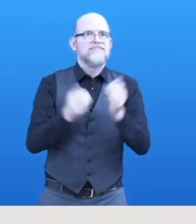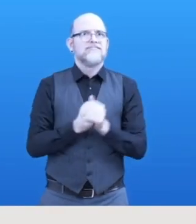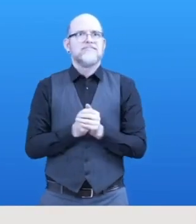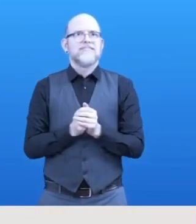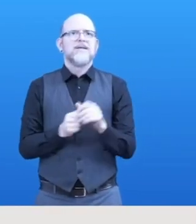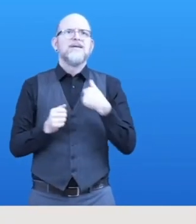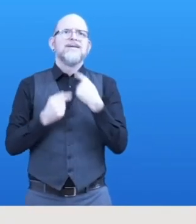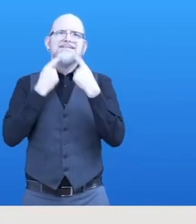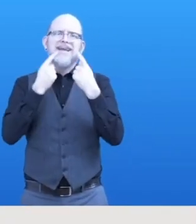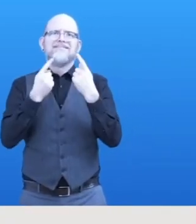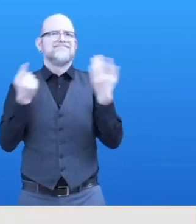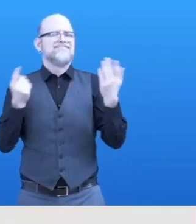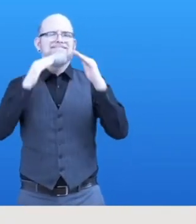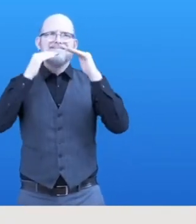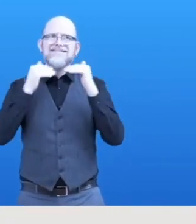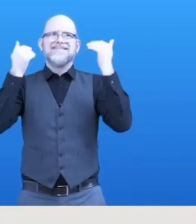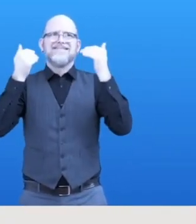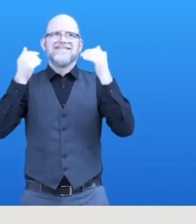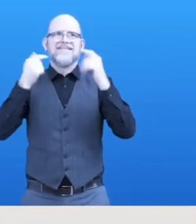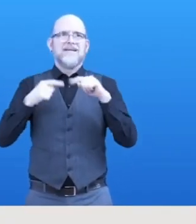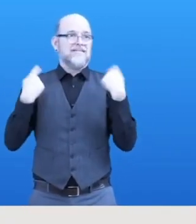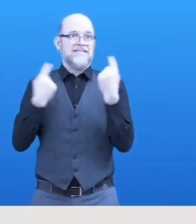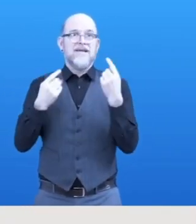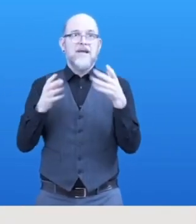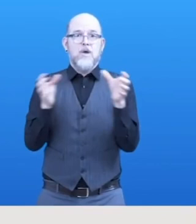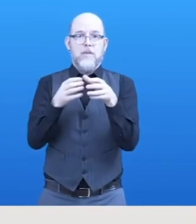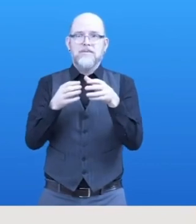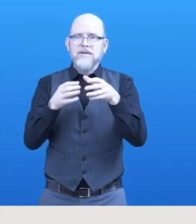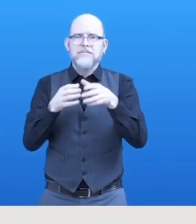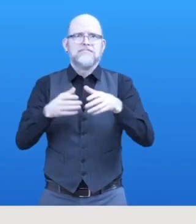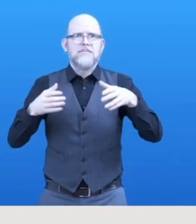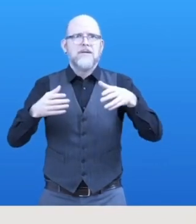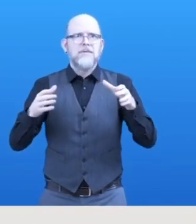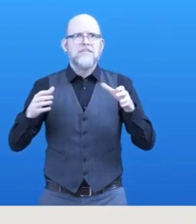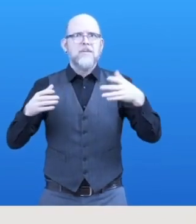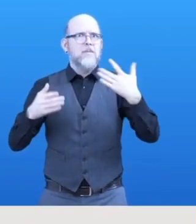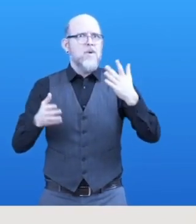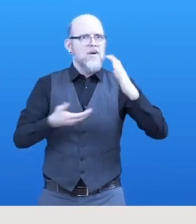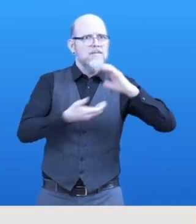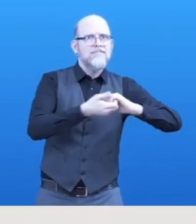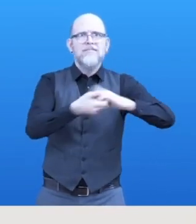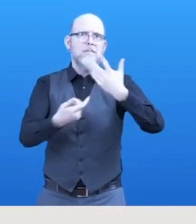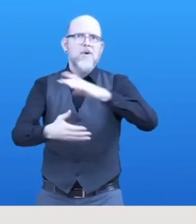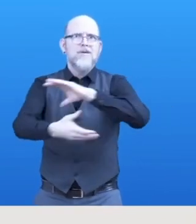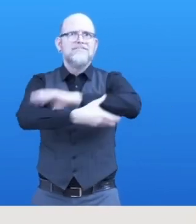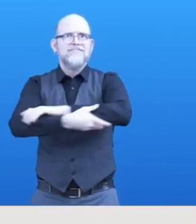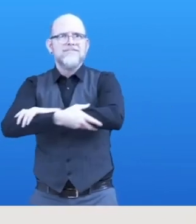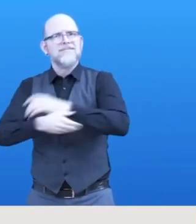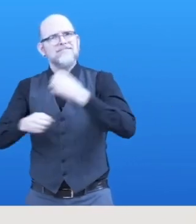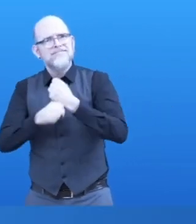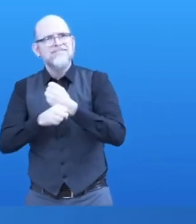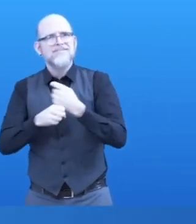to make the world better and grant access to people with disabilities.